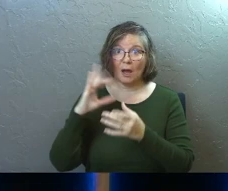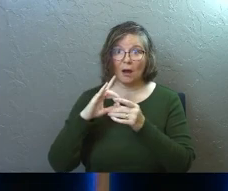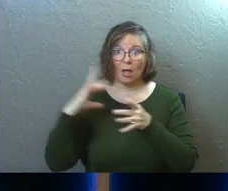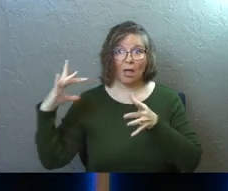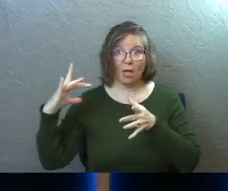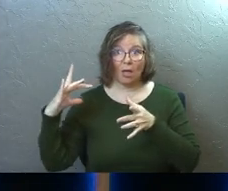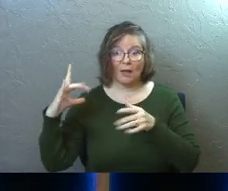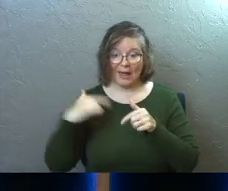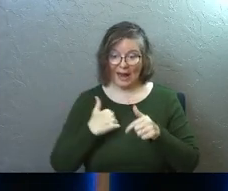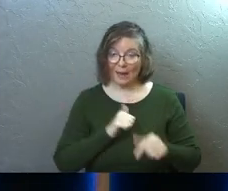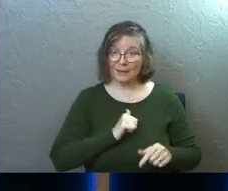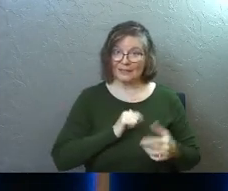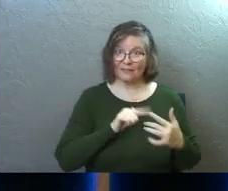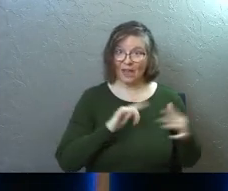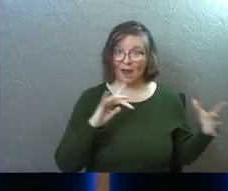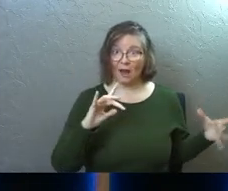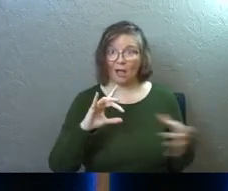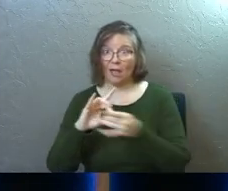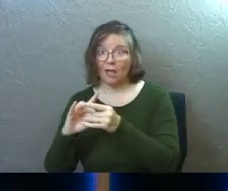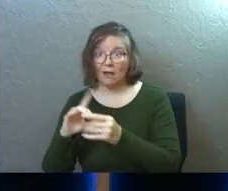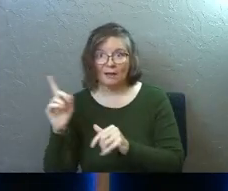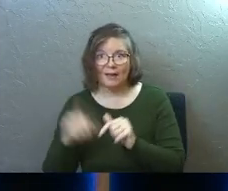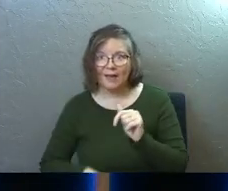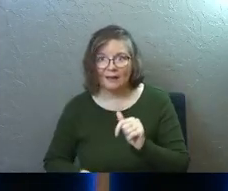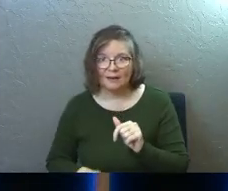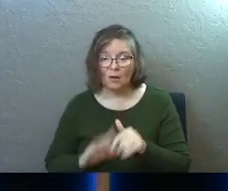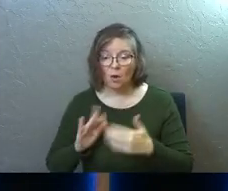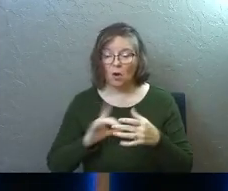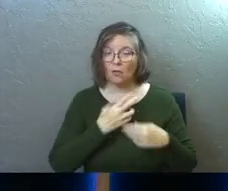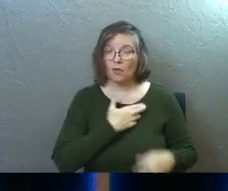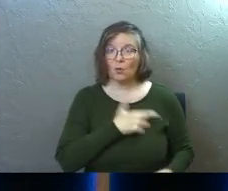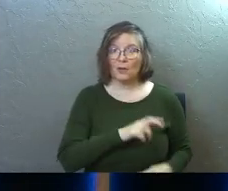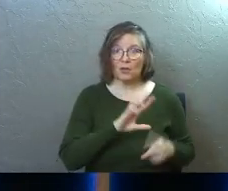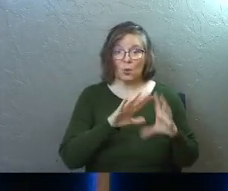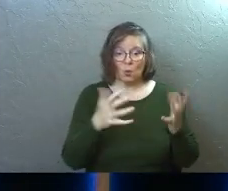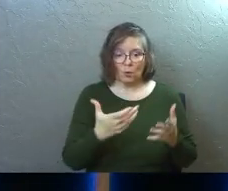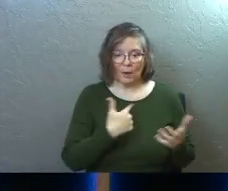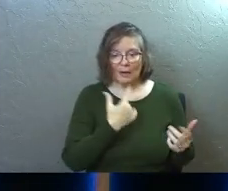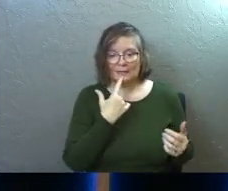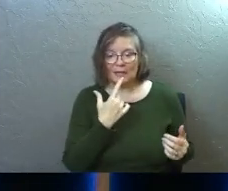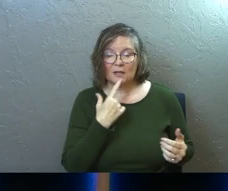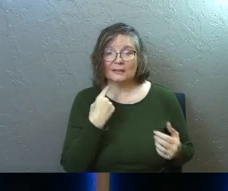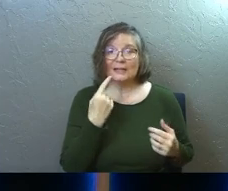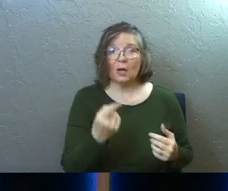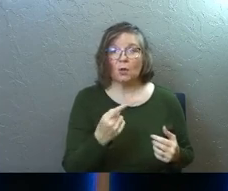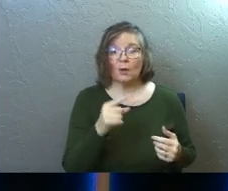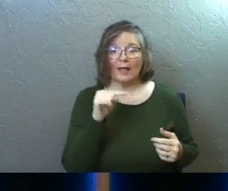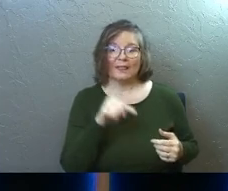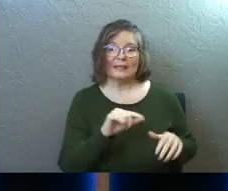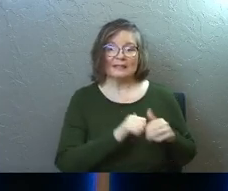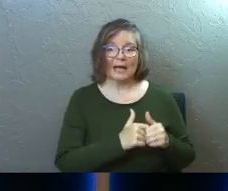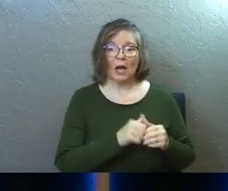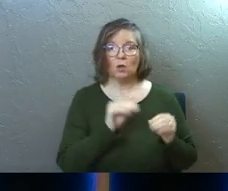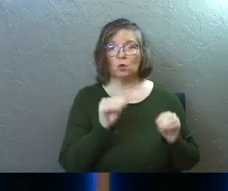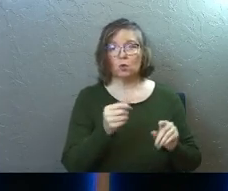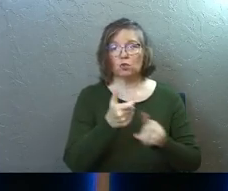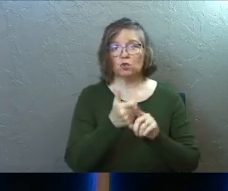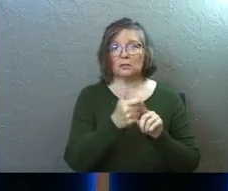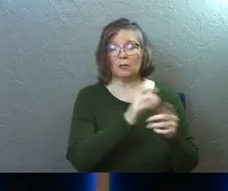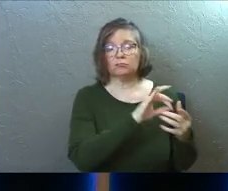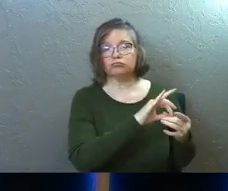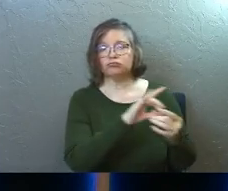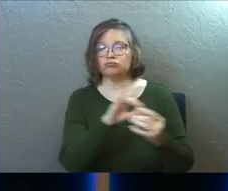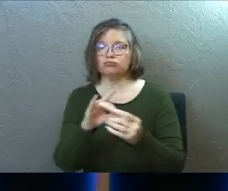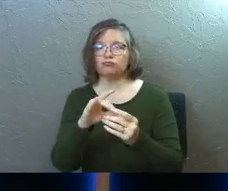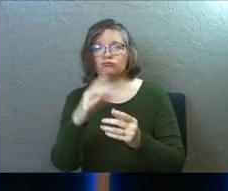I couldn't put me and God back together again. And all the religions of the world want to come along and they want to tell you, this is how you put you and God